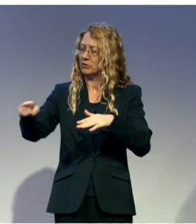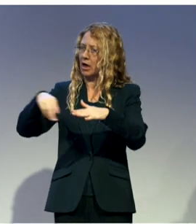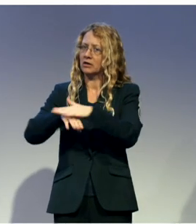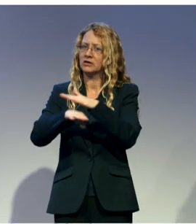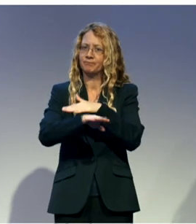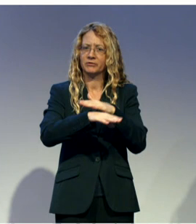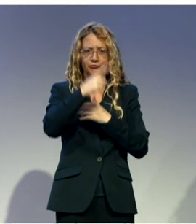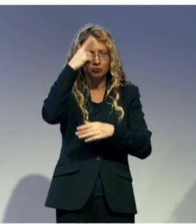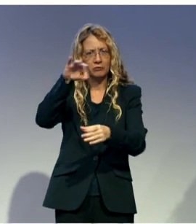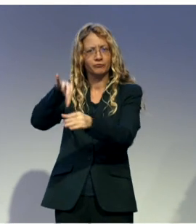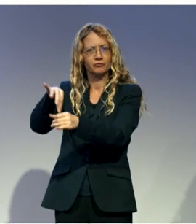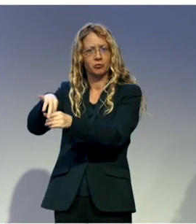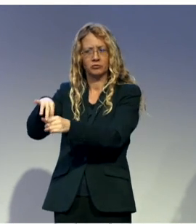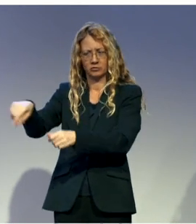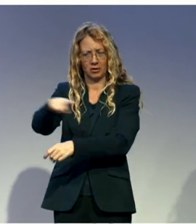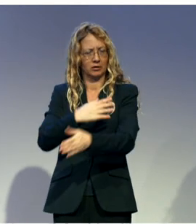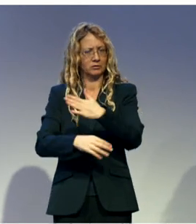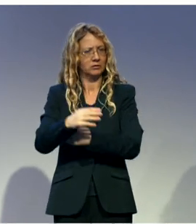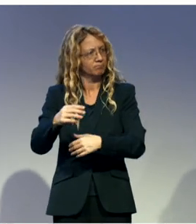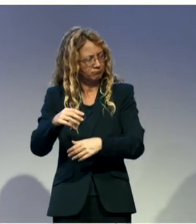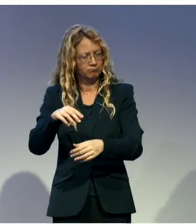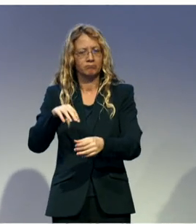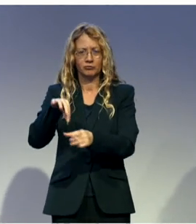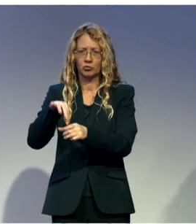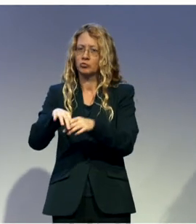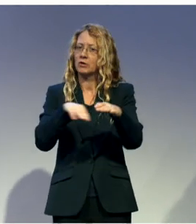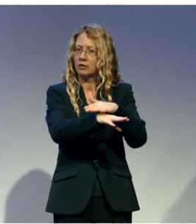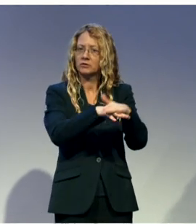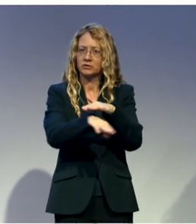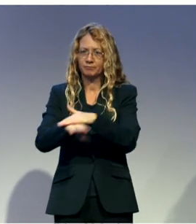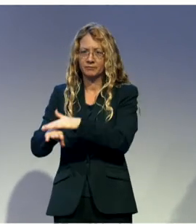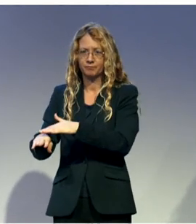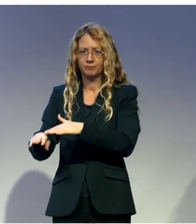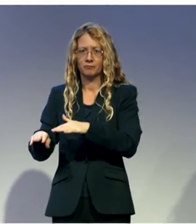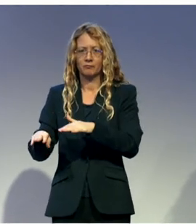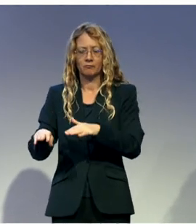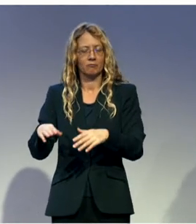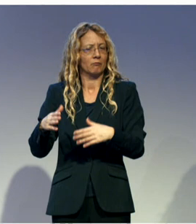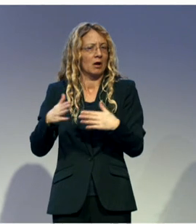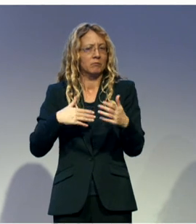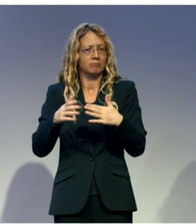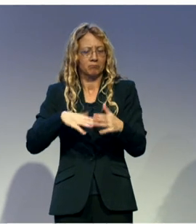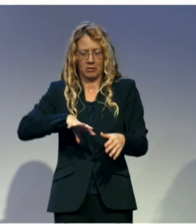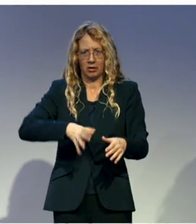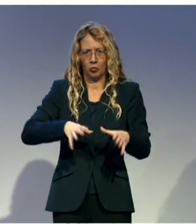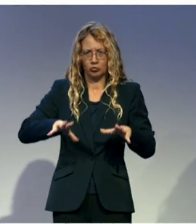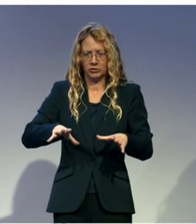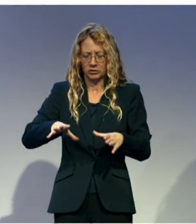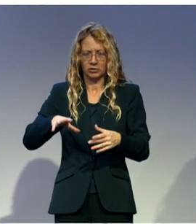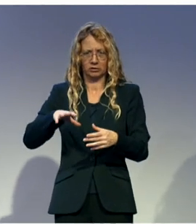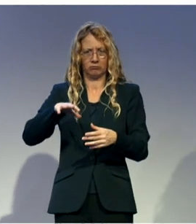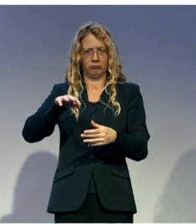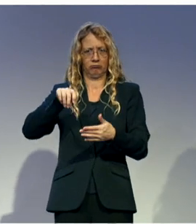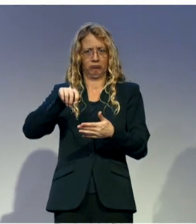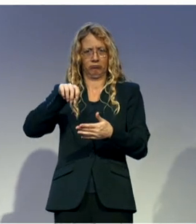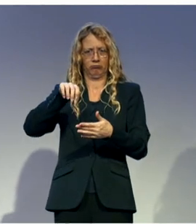process, the National Election Commission has adapted the inclusive electoral process. That is a very, very important aspect